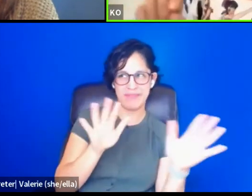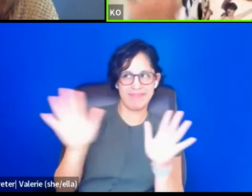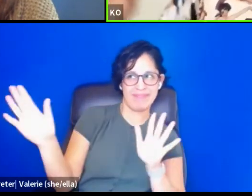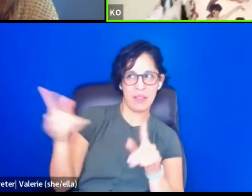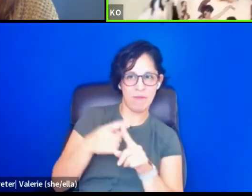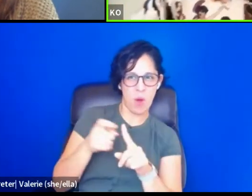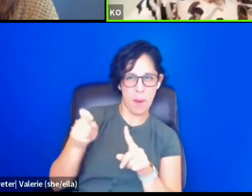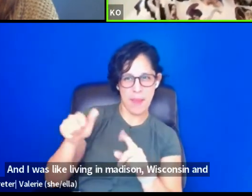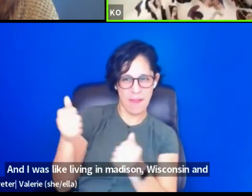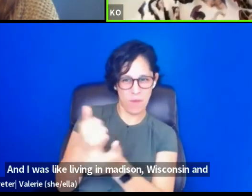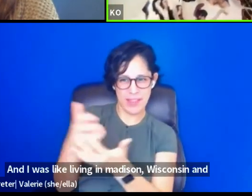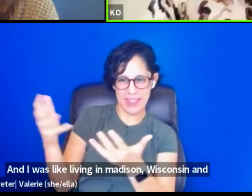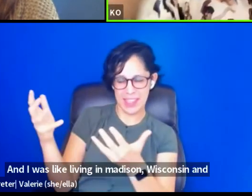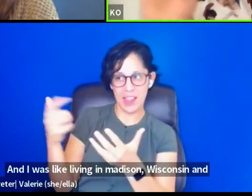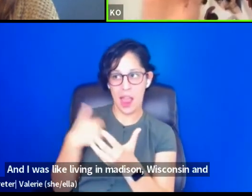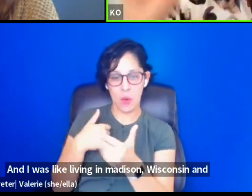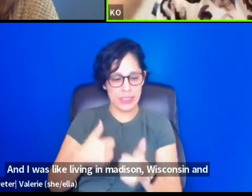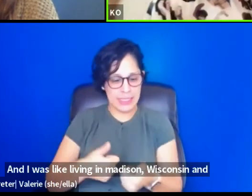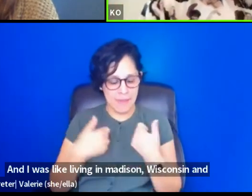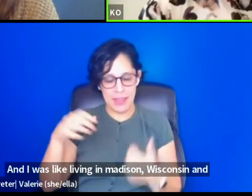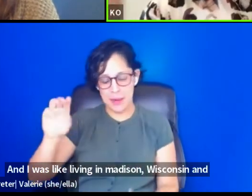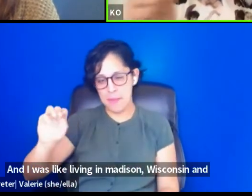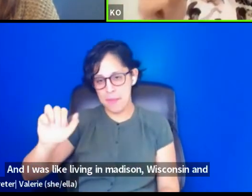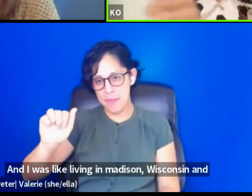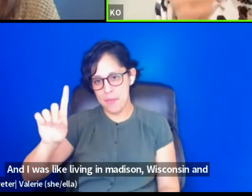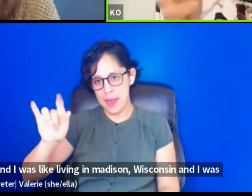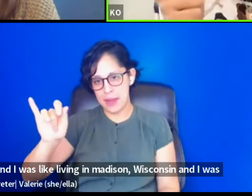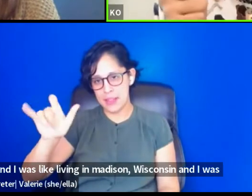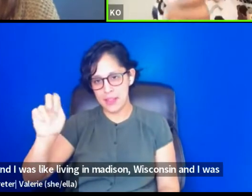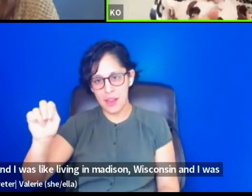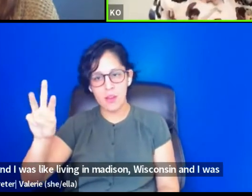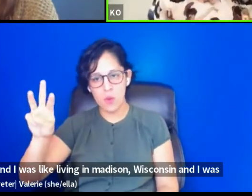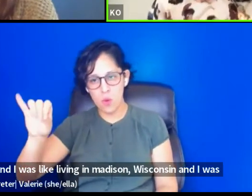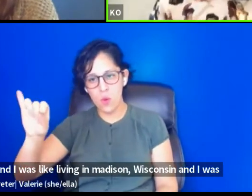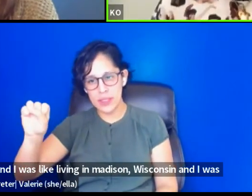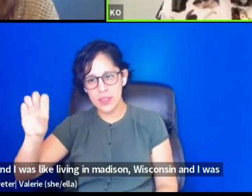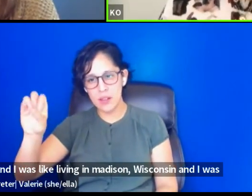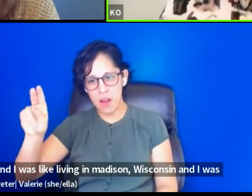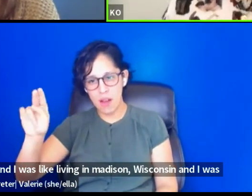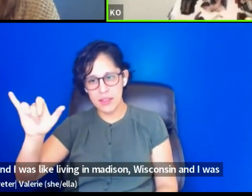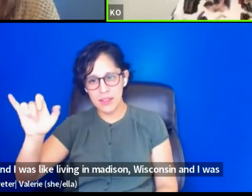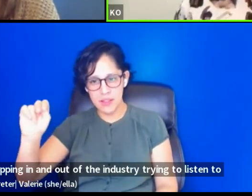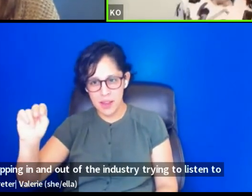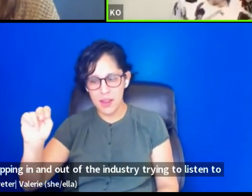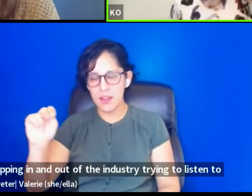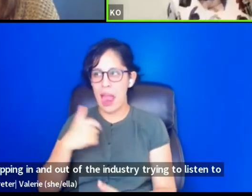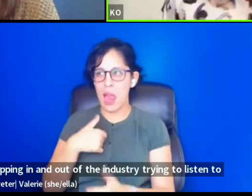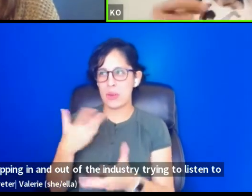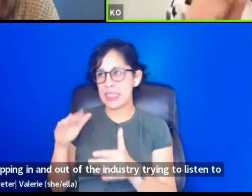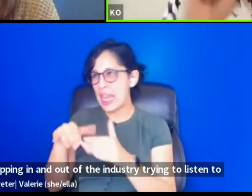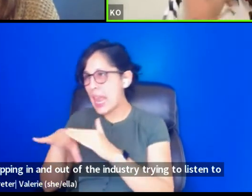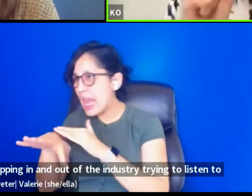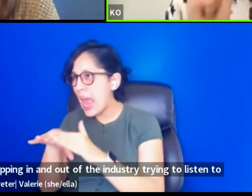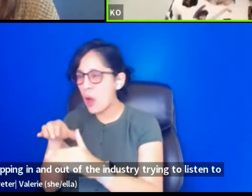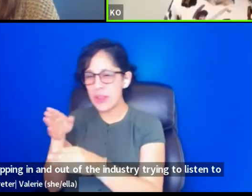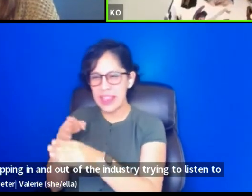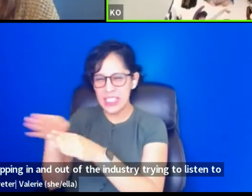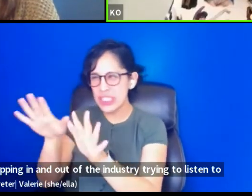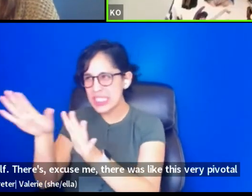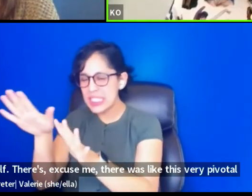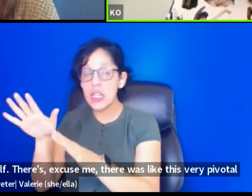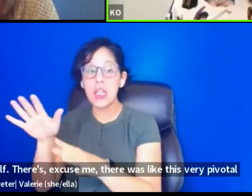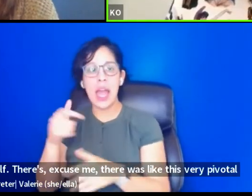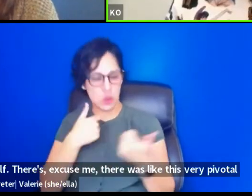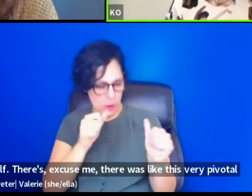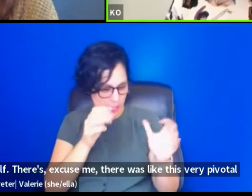Madison, Wisconsin, and I was dipping in and out of the industry, trying to listen to myself. There's, excuse me, there was like this very pivotal